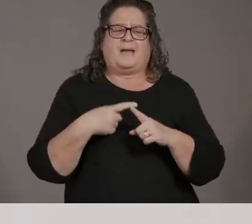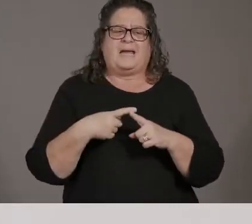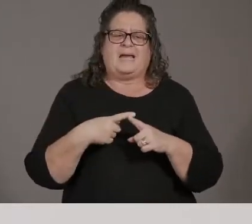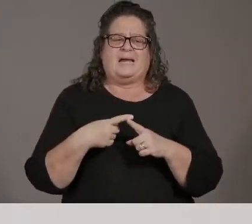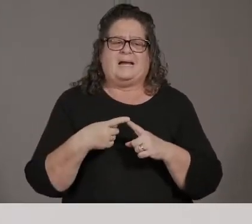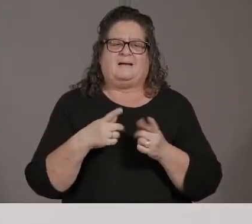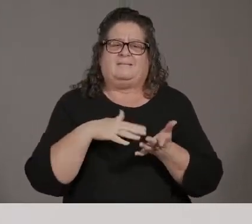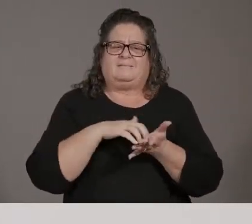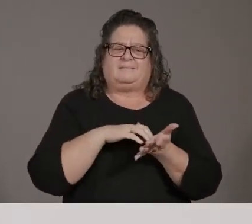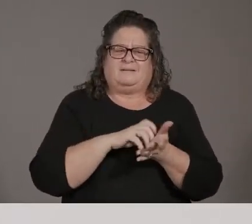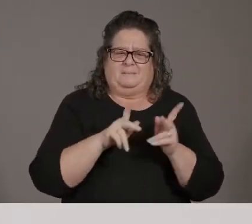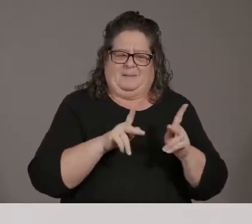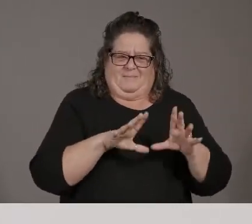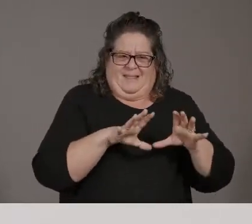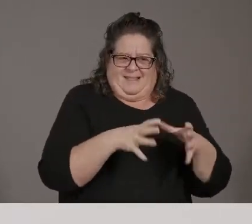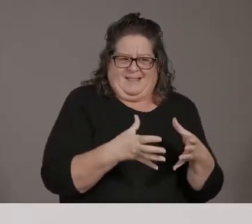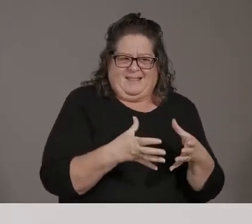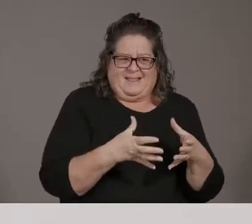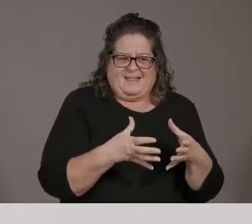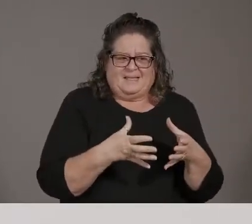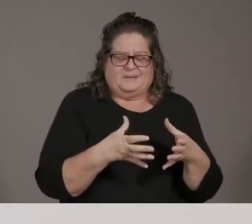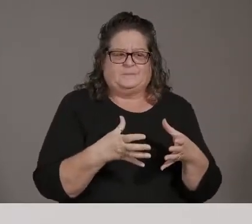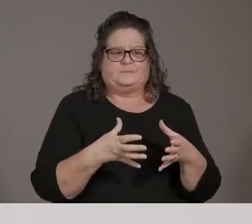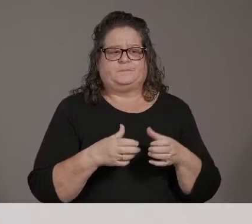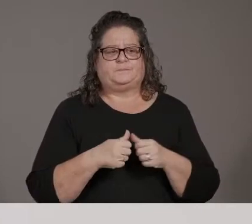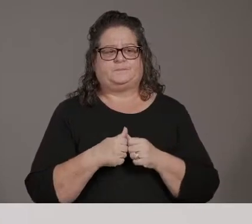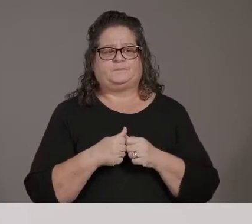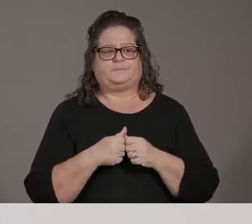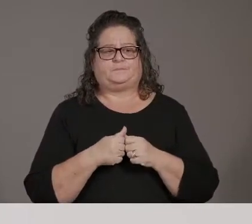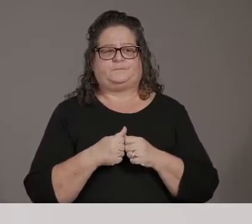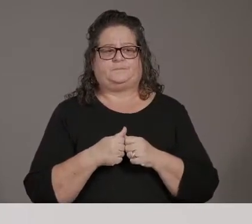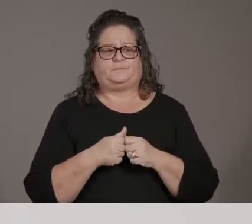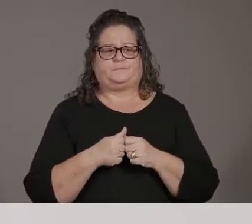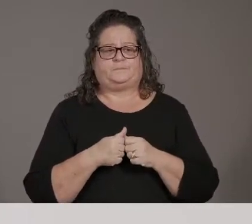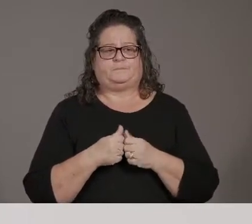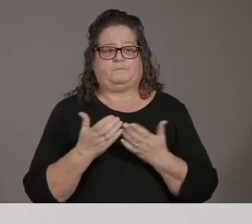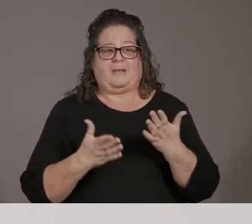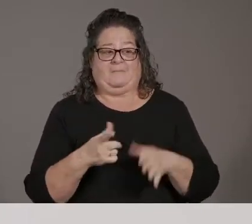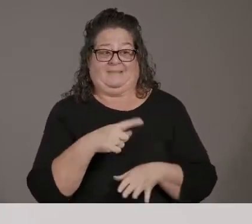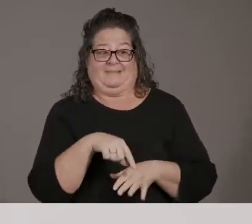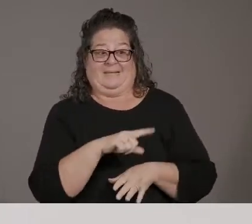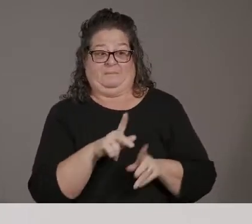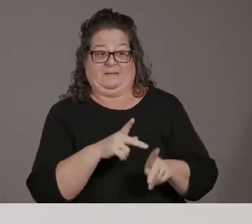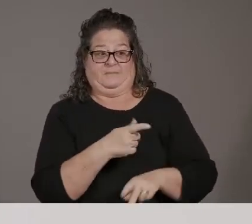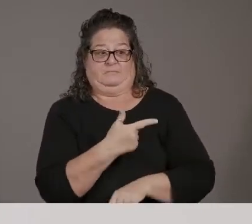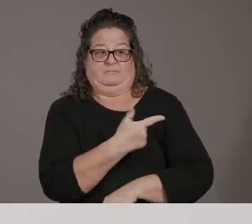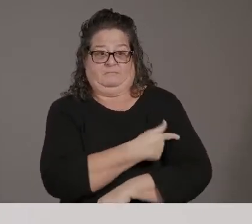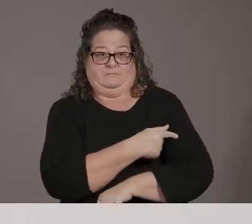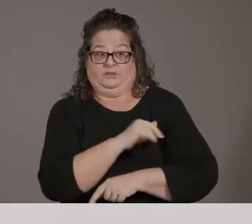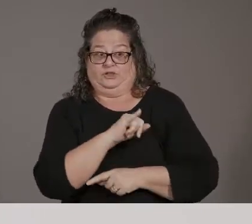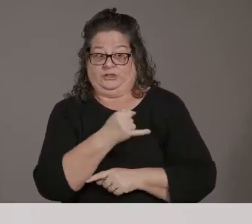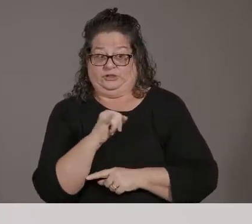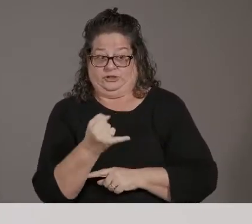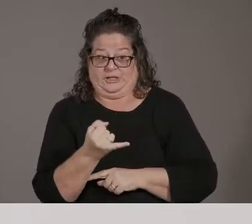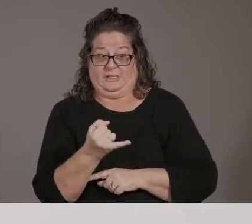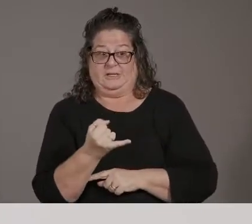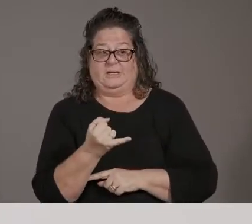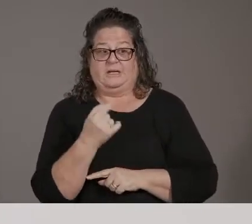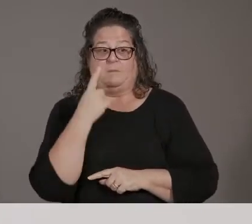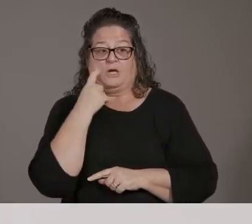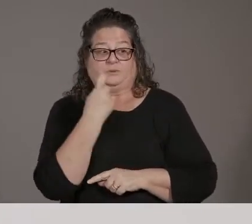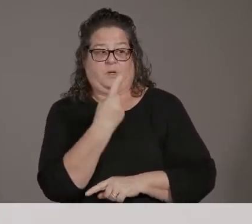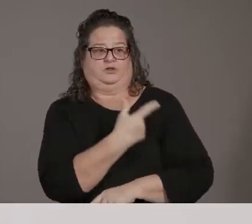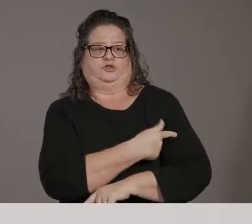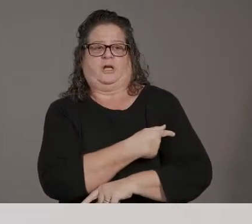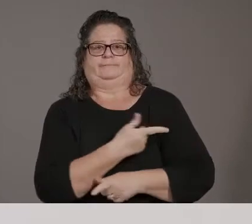uh, population and the possibility of maybe getting them the Johnson and Johnson vaccine since it's one shot. Do you